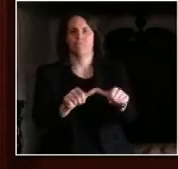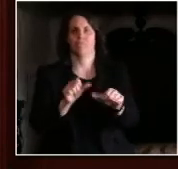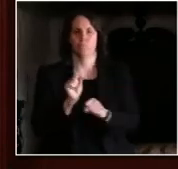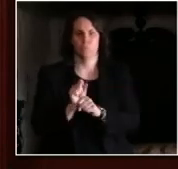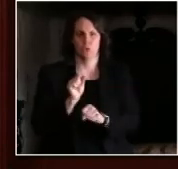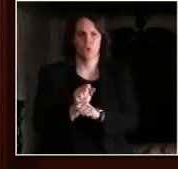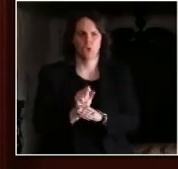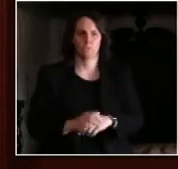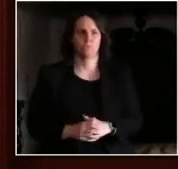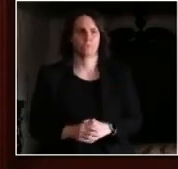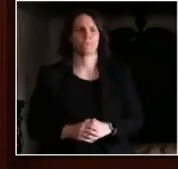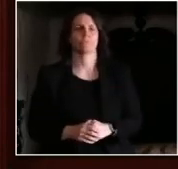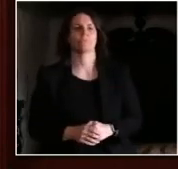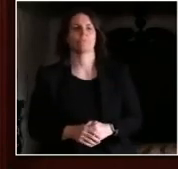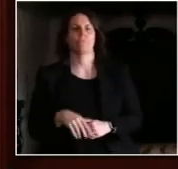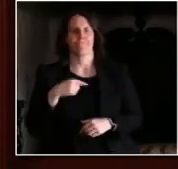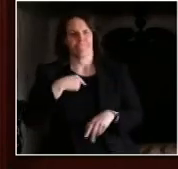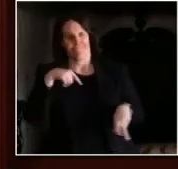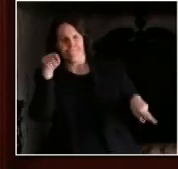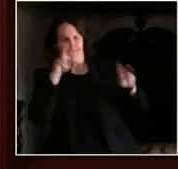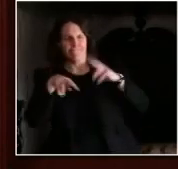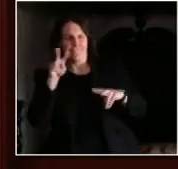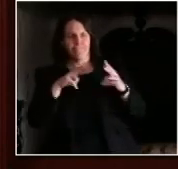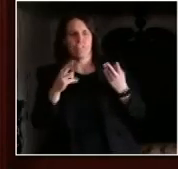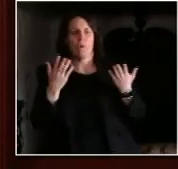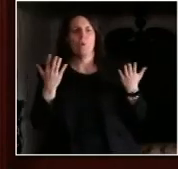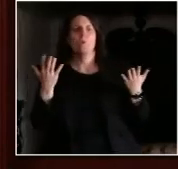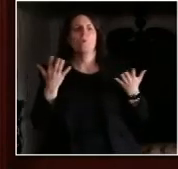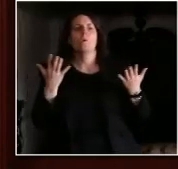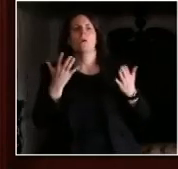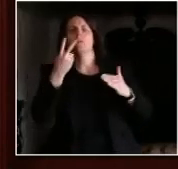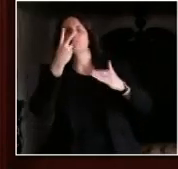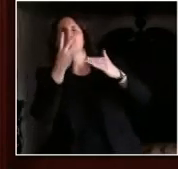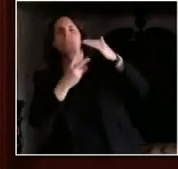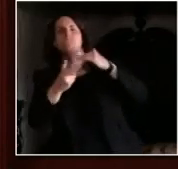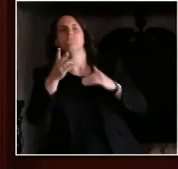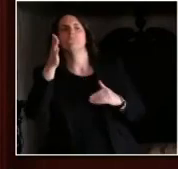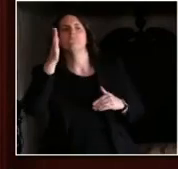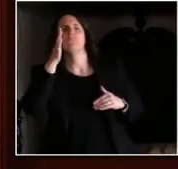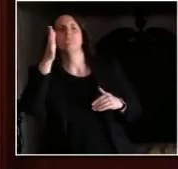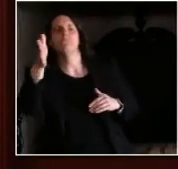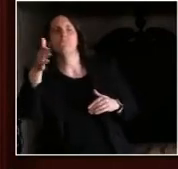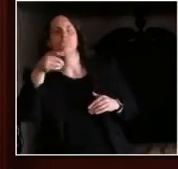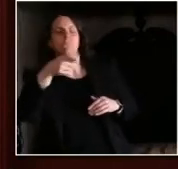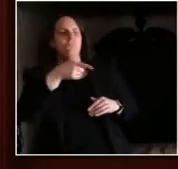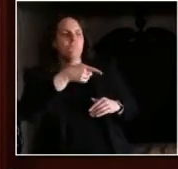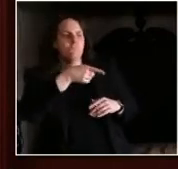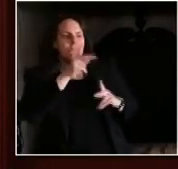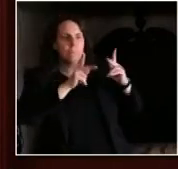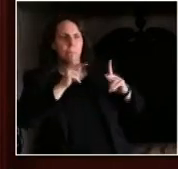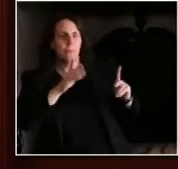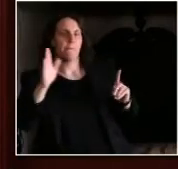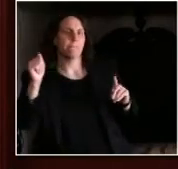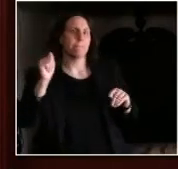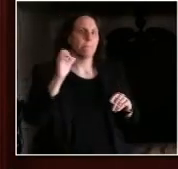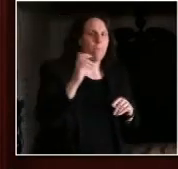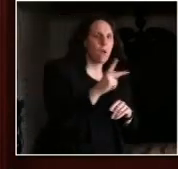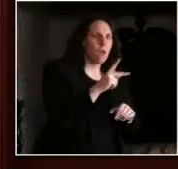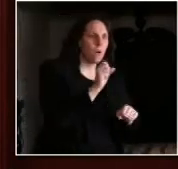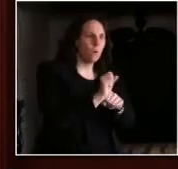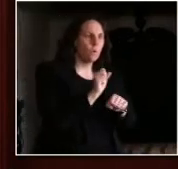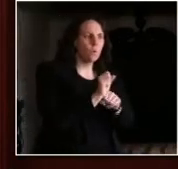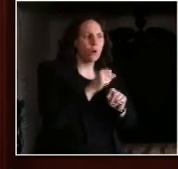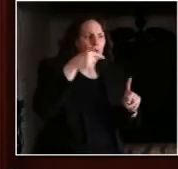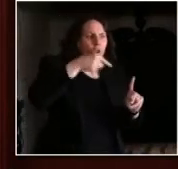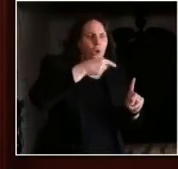and understanding what is it going to be like to reintroduce employees into our workplace? What's it going to be like to have the public, customers, come